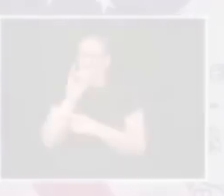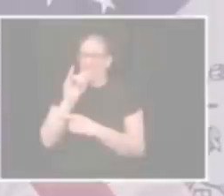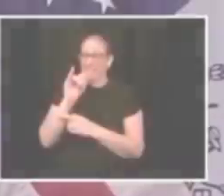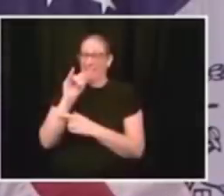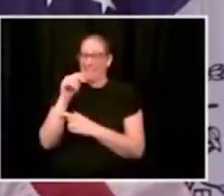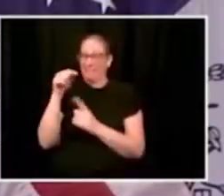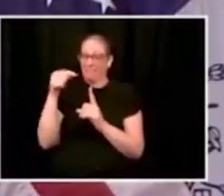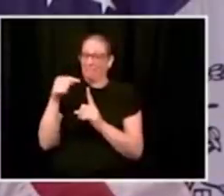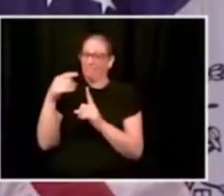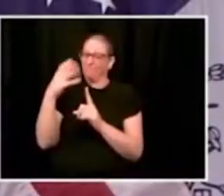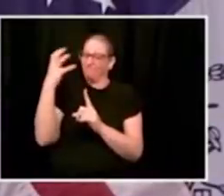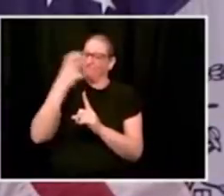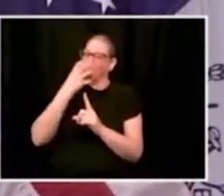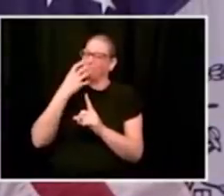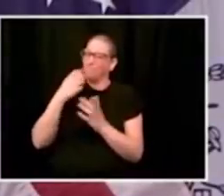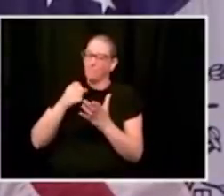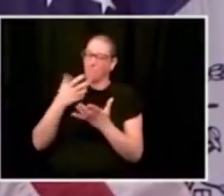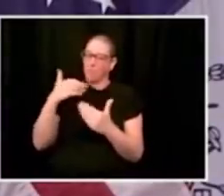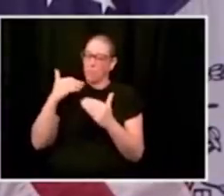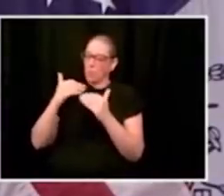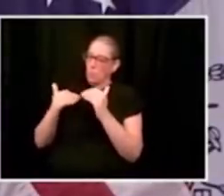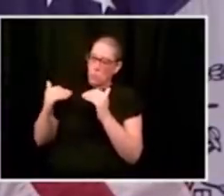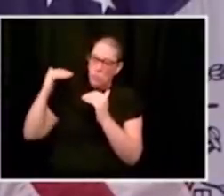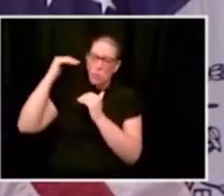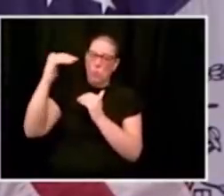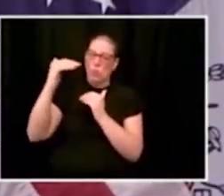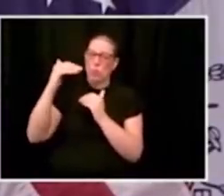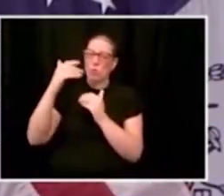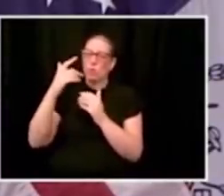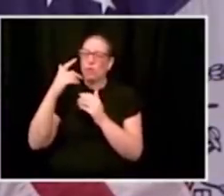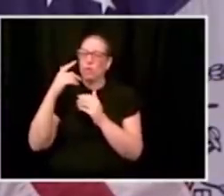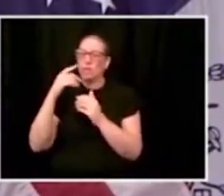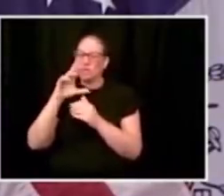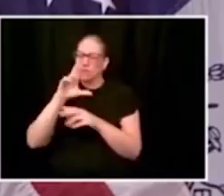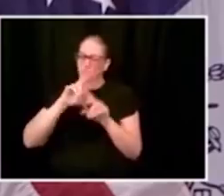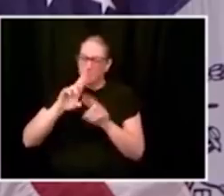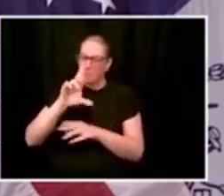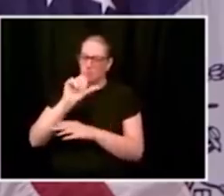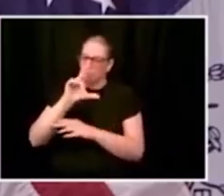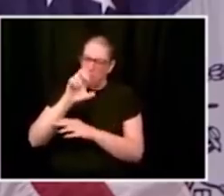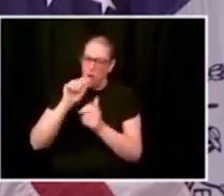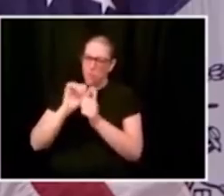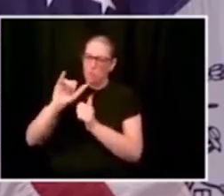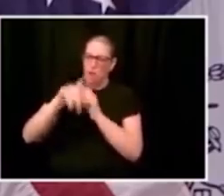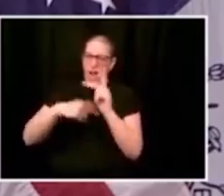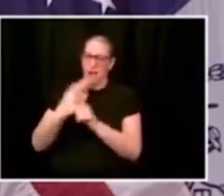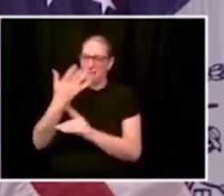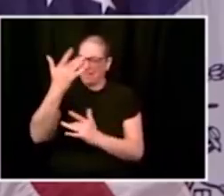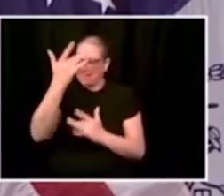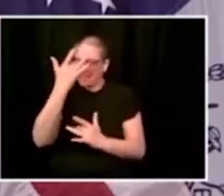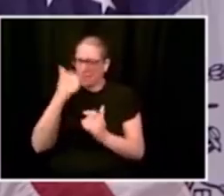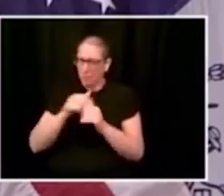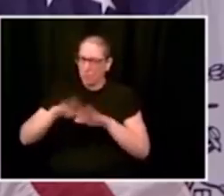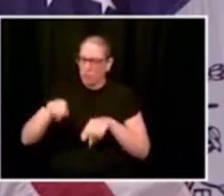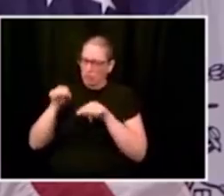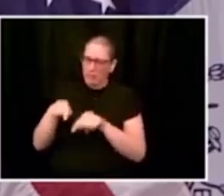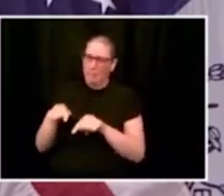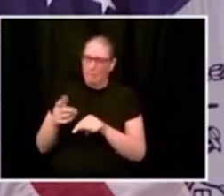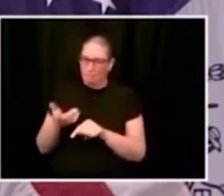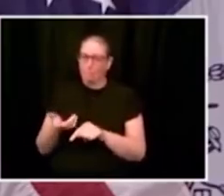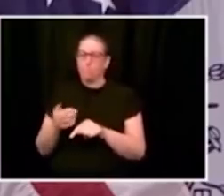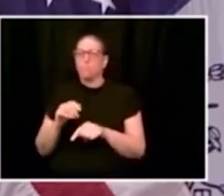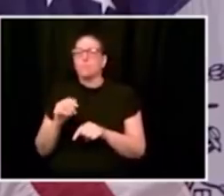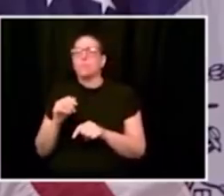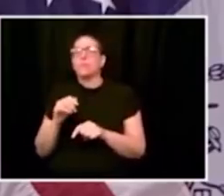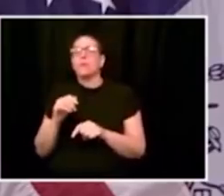the fall? And anything we do about schools is going to be led by health and safety first. That's absolutely the first question in